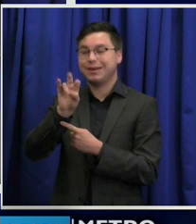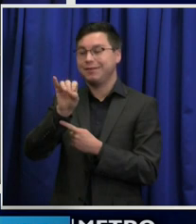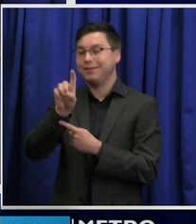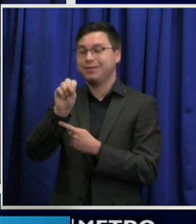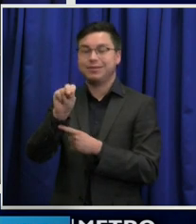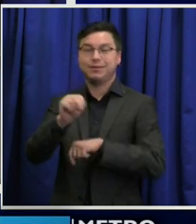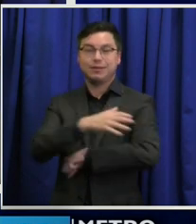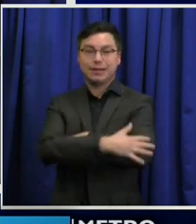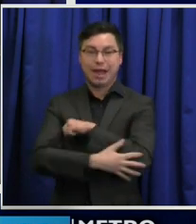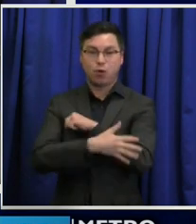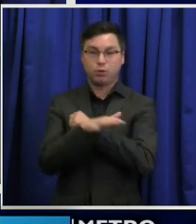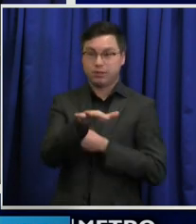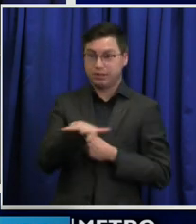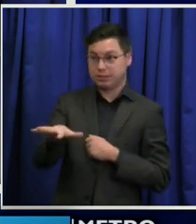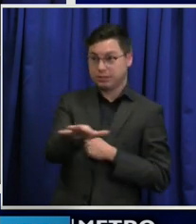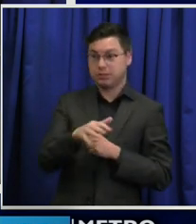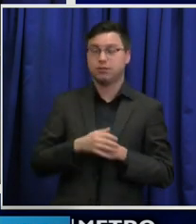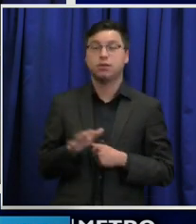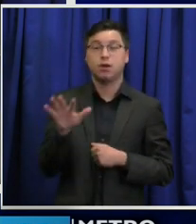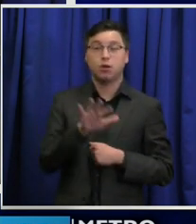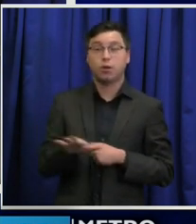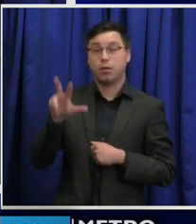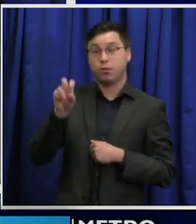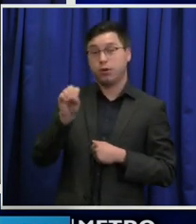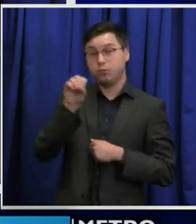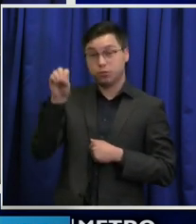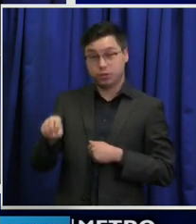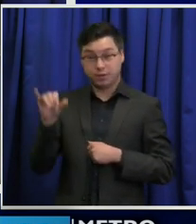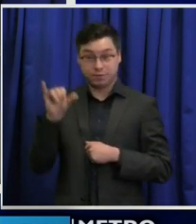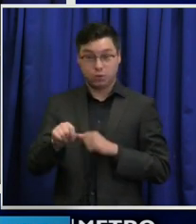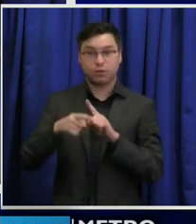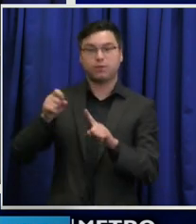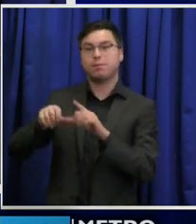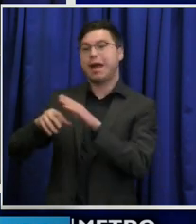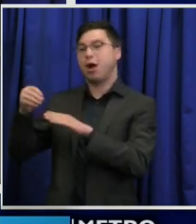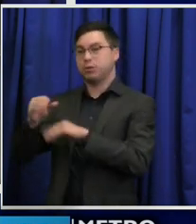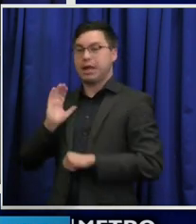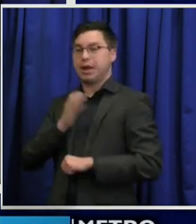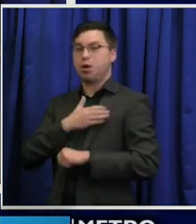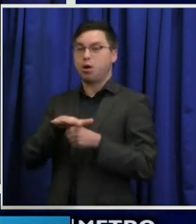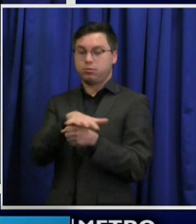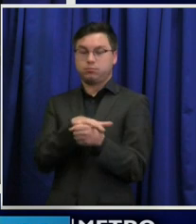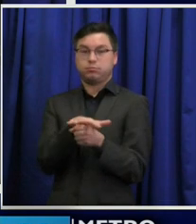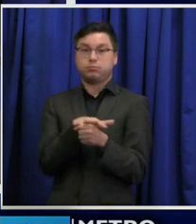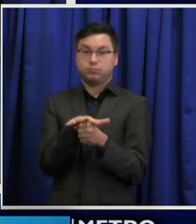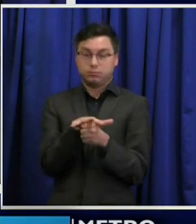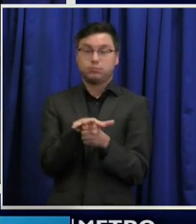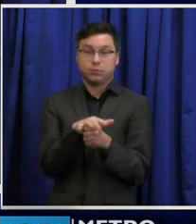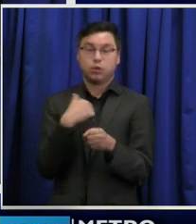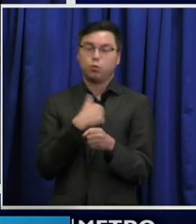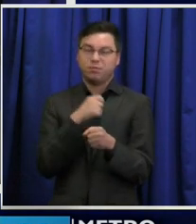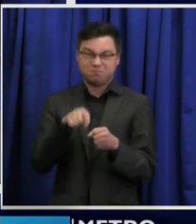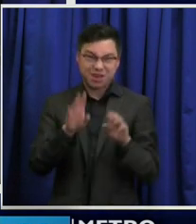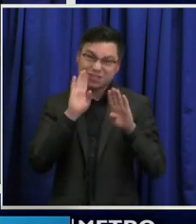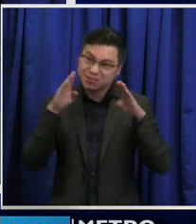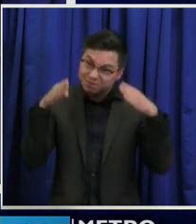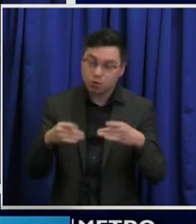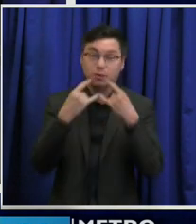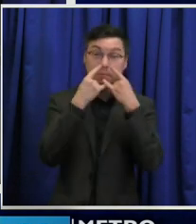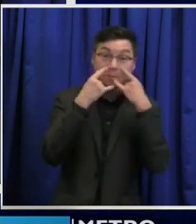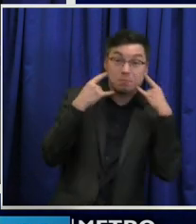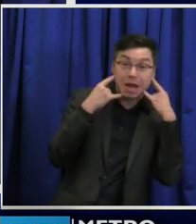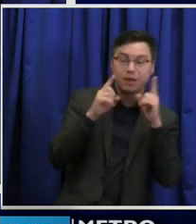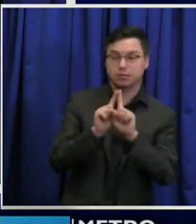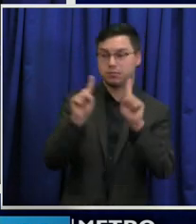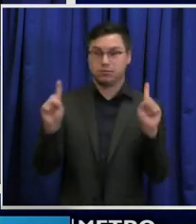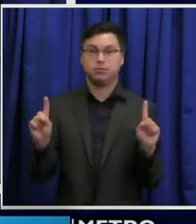are right now. About 30% of those patients are from outside Davidson County. And we must focus on masks and